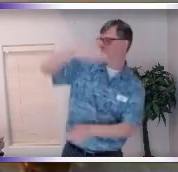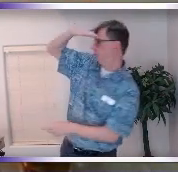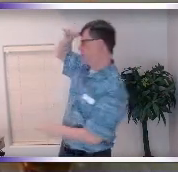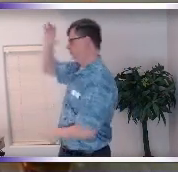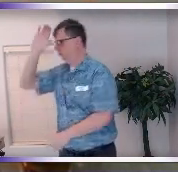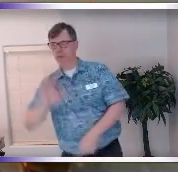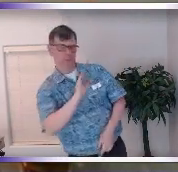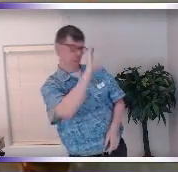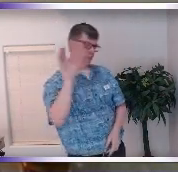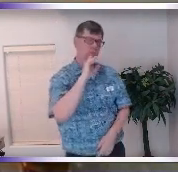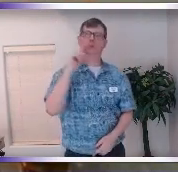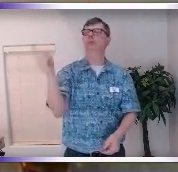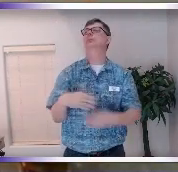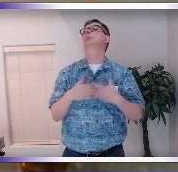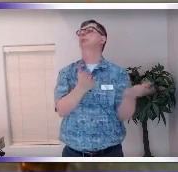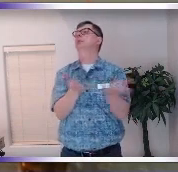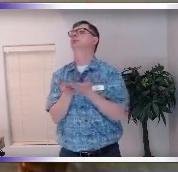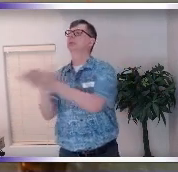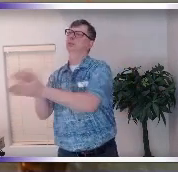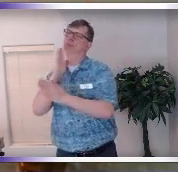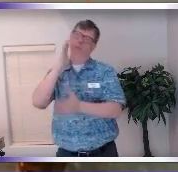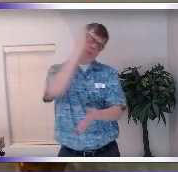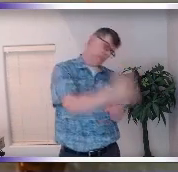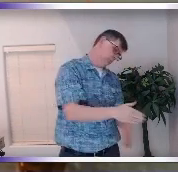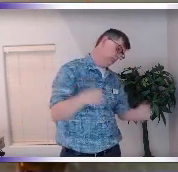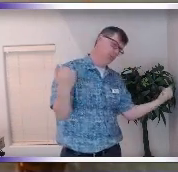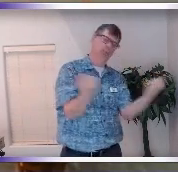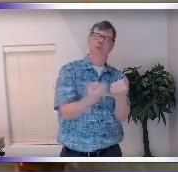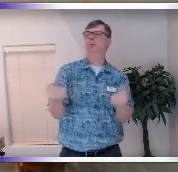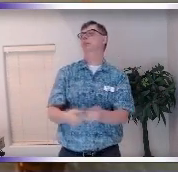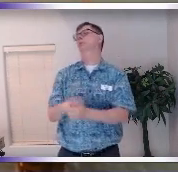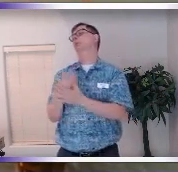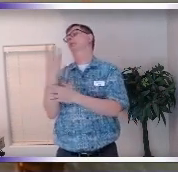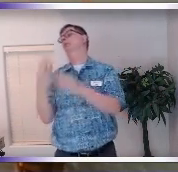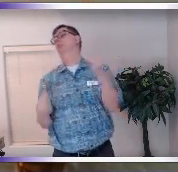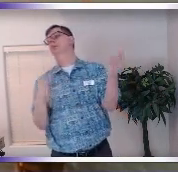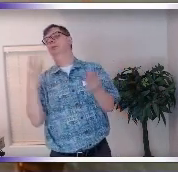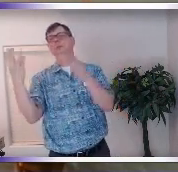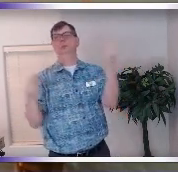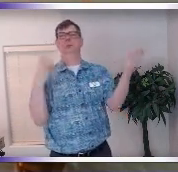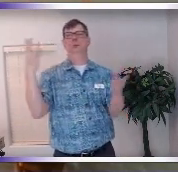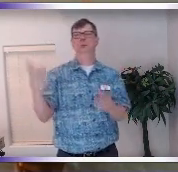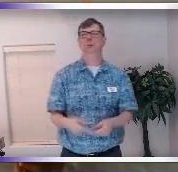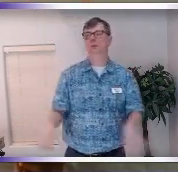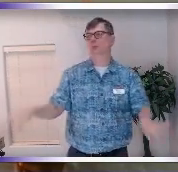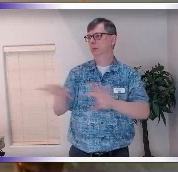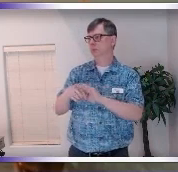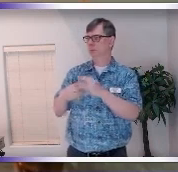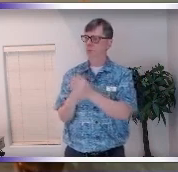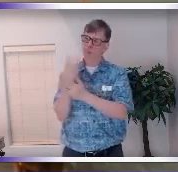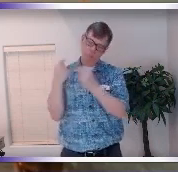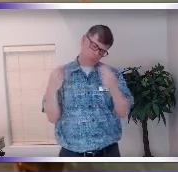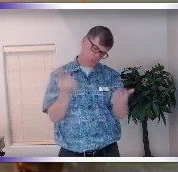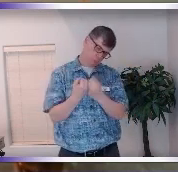sacred and the mundane a shared sense of purpose is what we're breeding a shared sense of purpose we are going to encourage